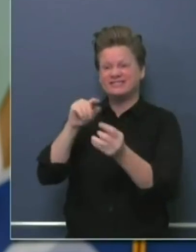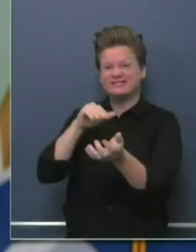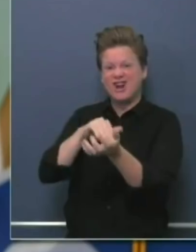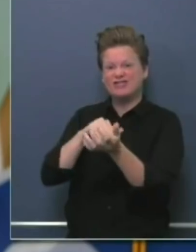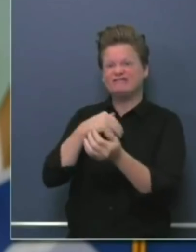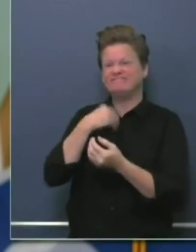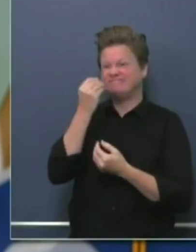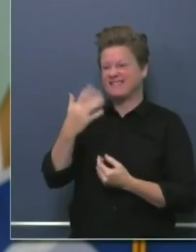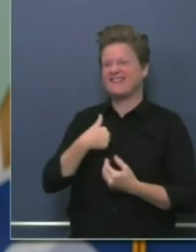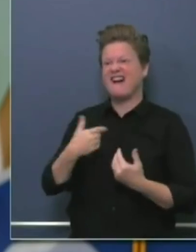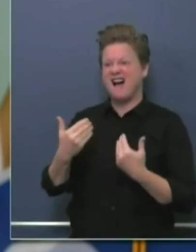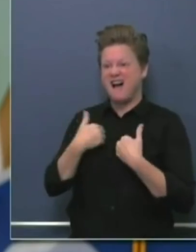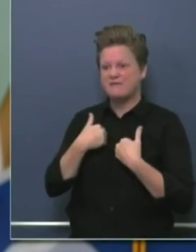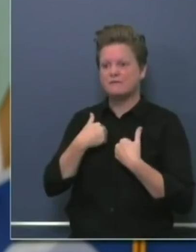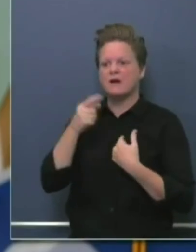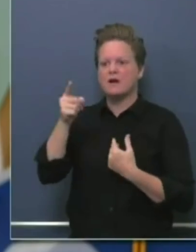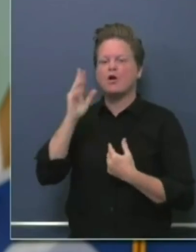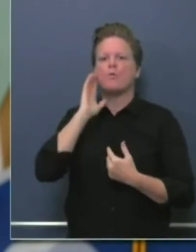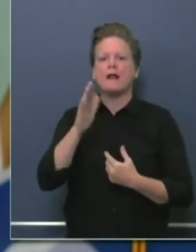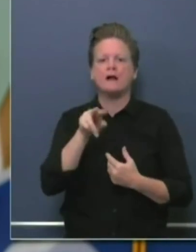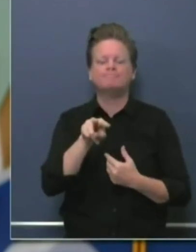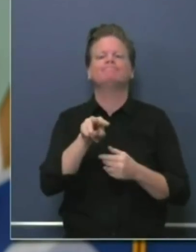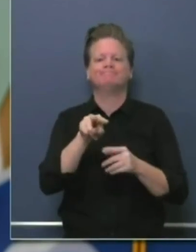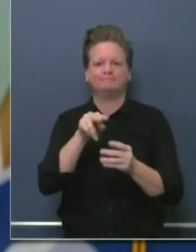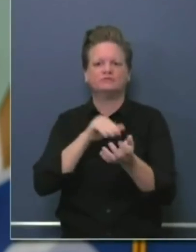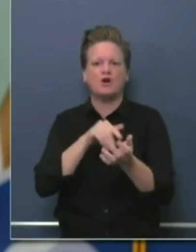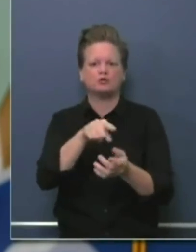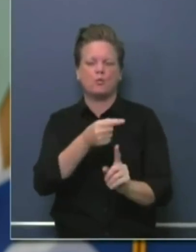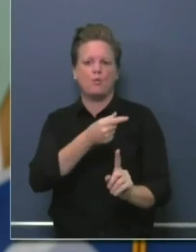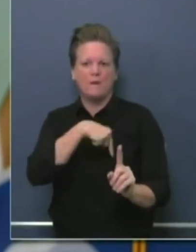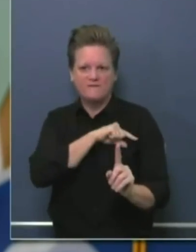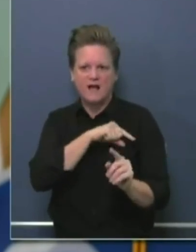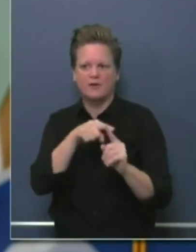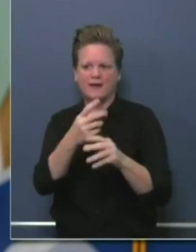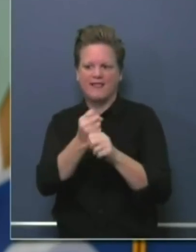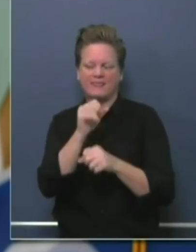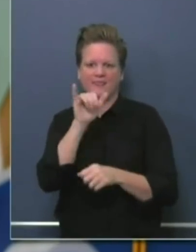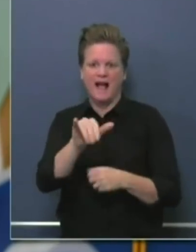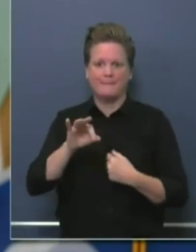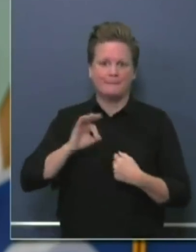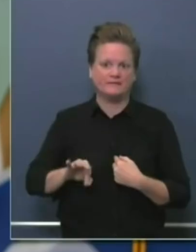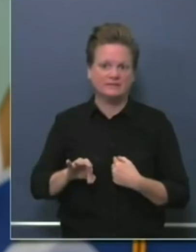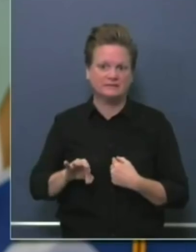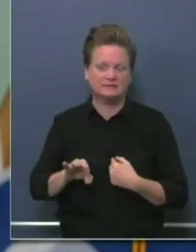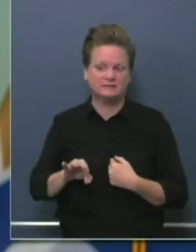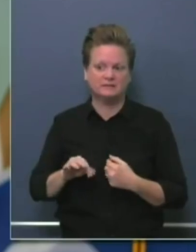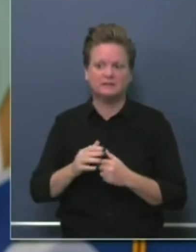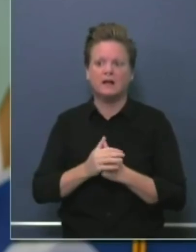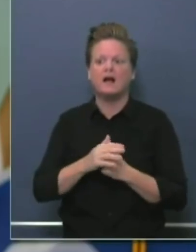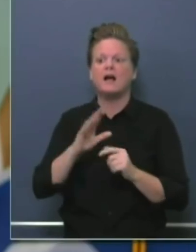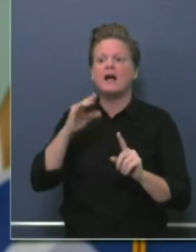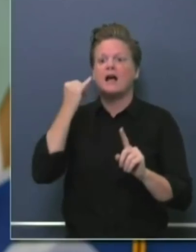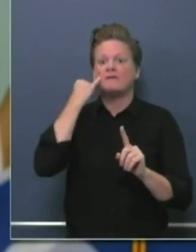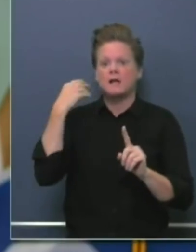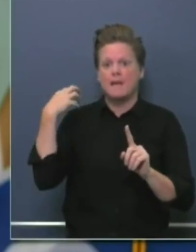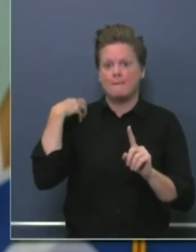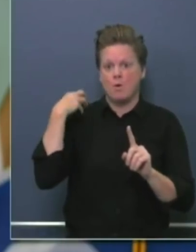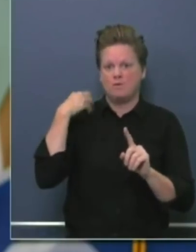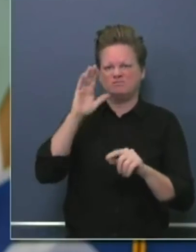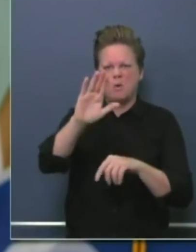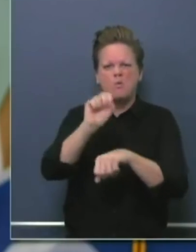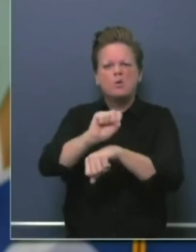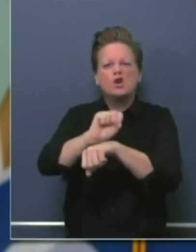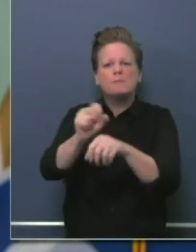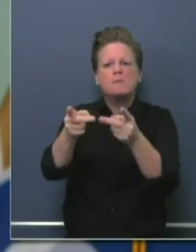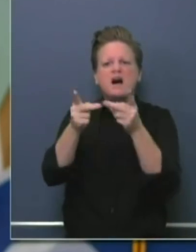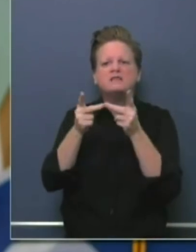for this workers' comp benefit. It can only be rebutted by your employer, but under strict criteria. So this